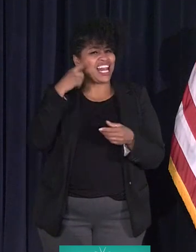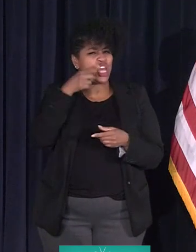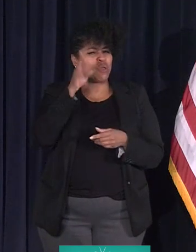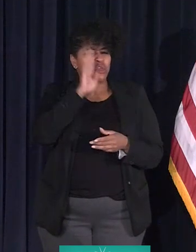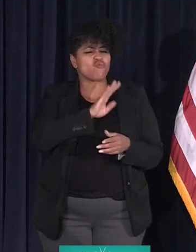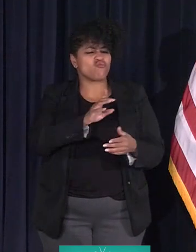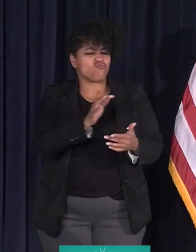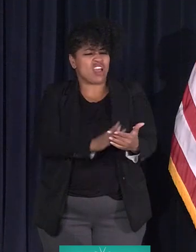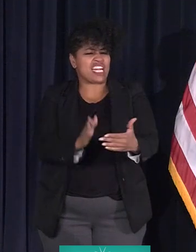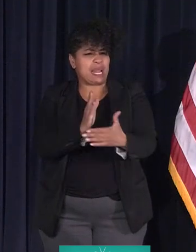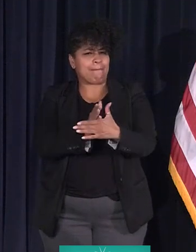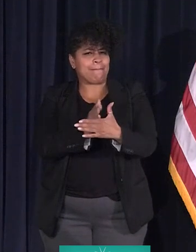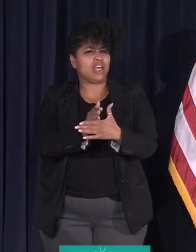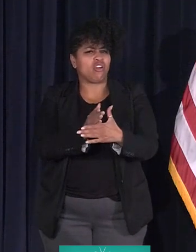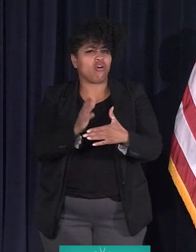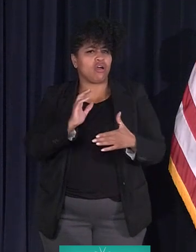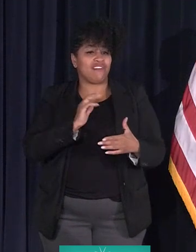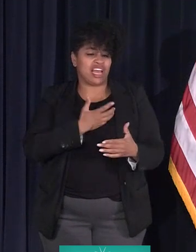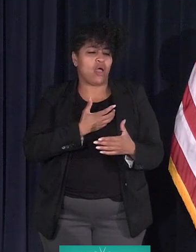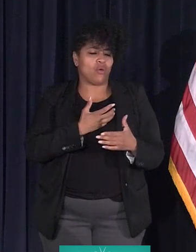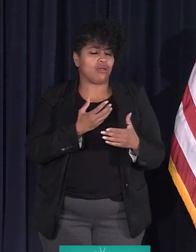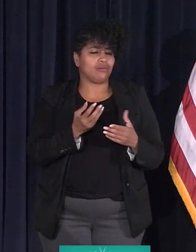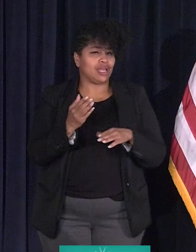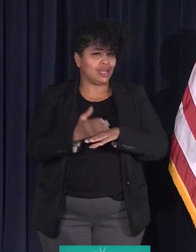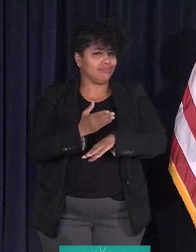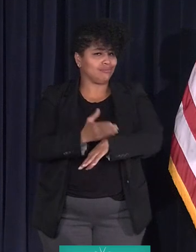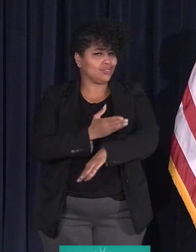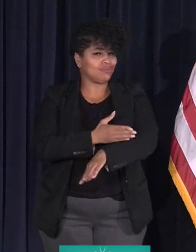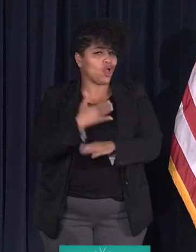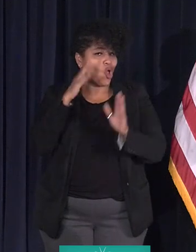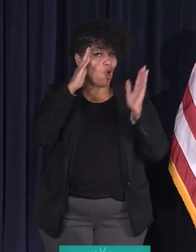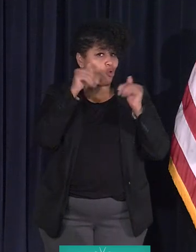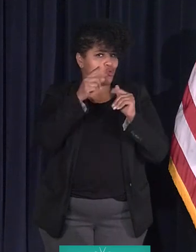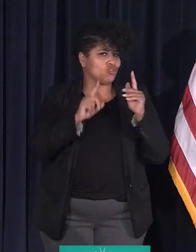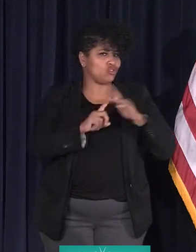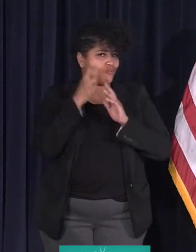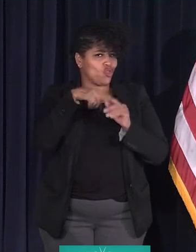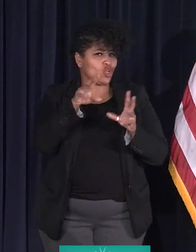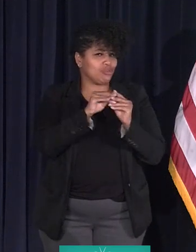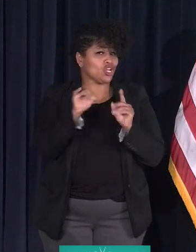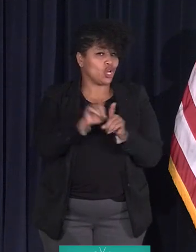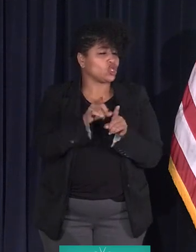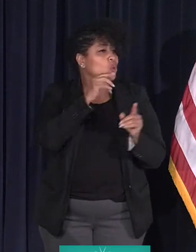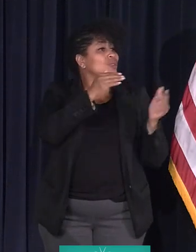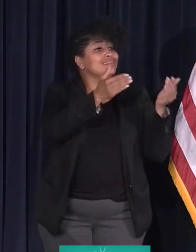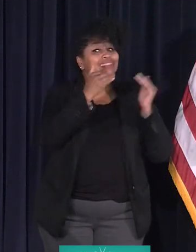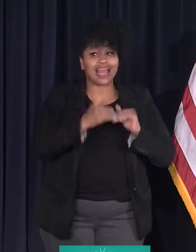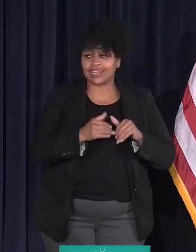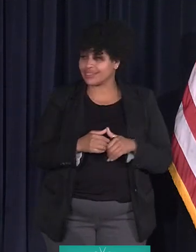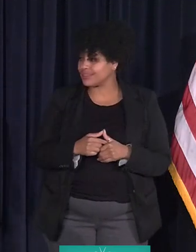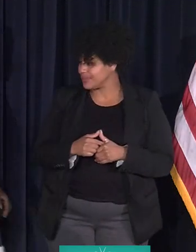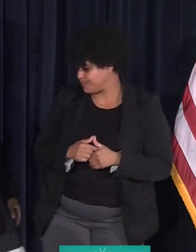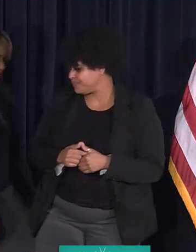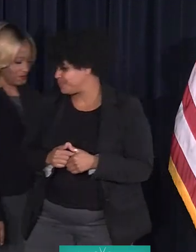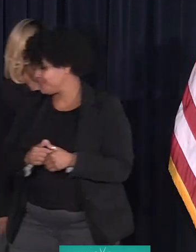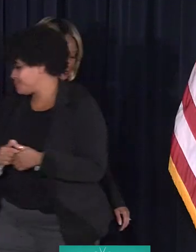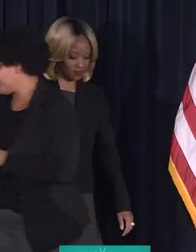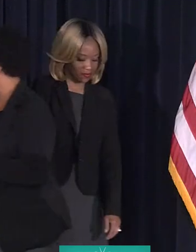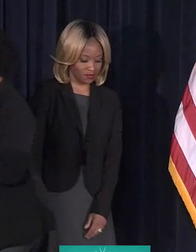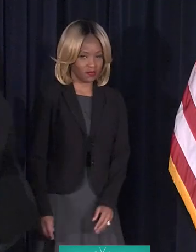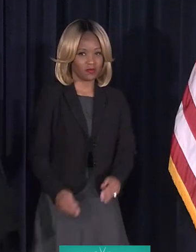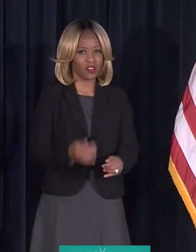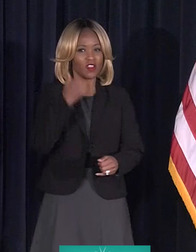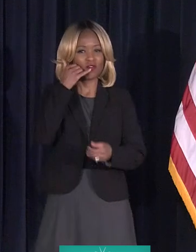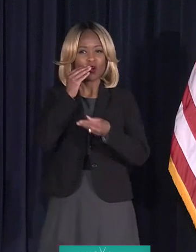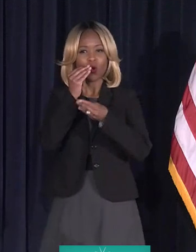right in the middle of our streetscape improvements. So, I hope you'll show up for those meetings as well. Who's next? Phone number ending